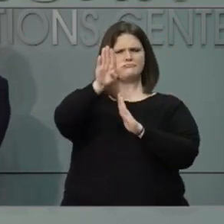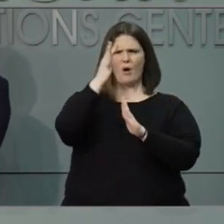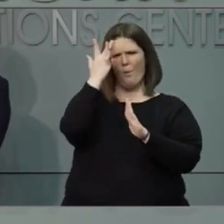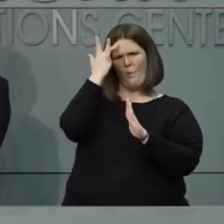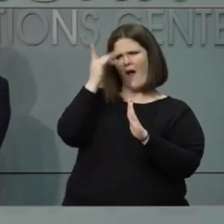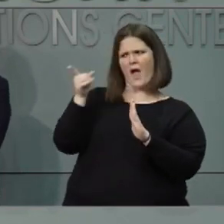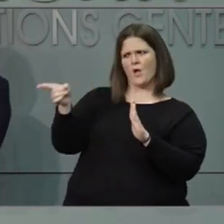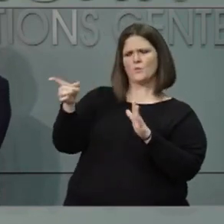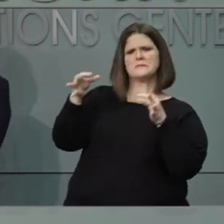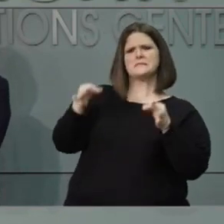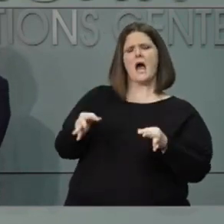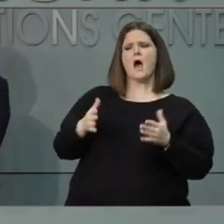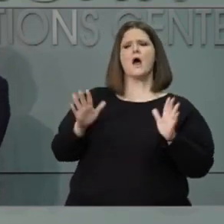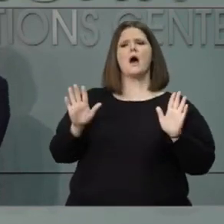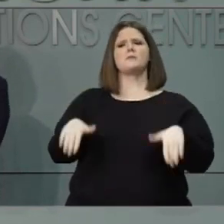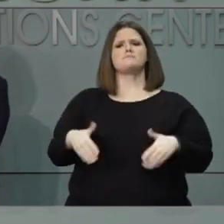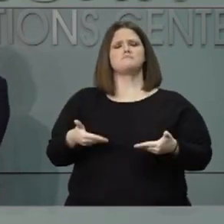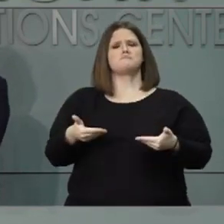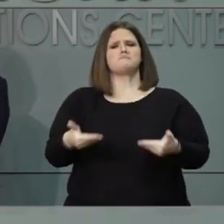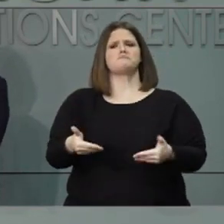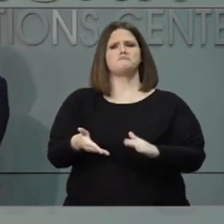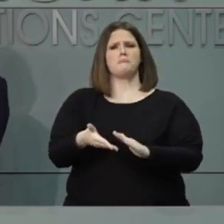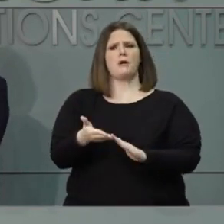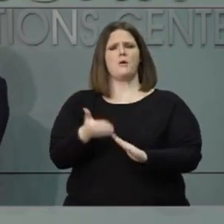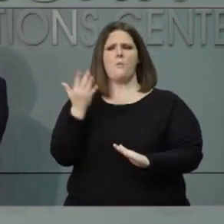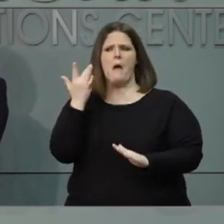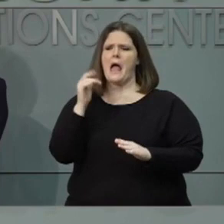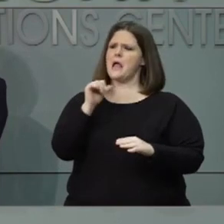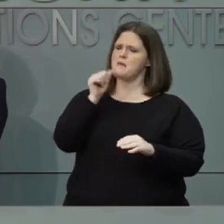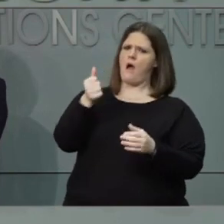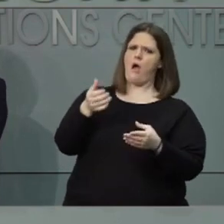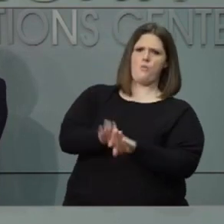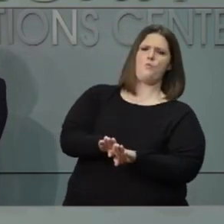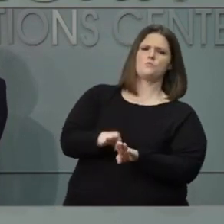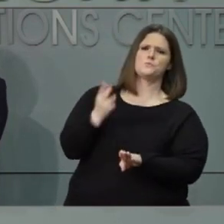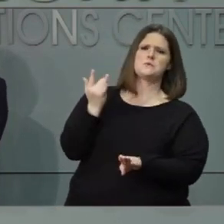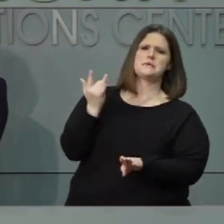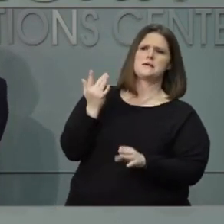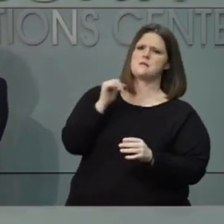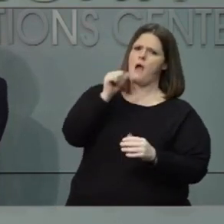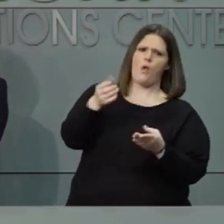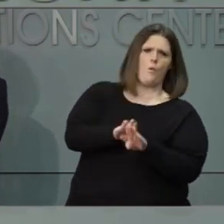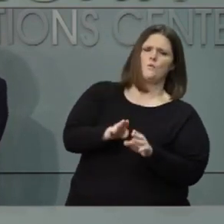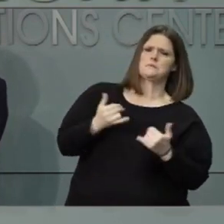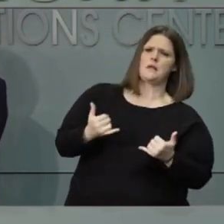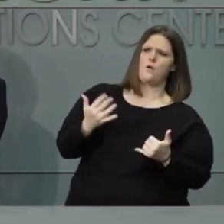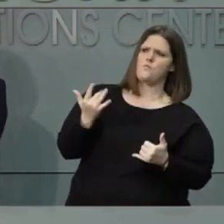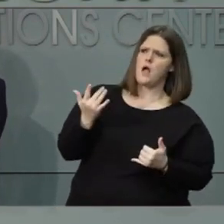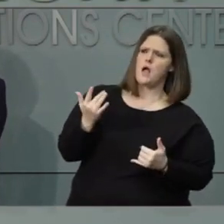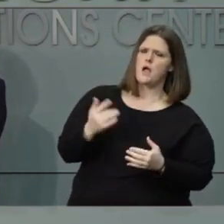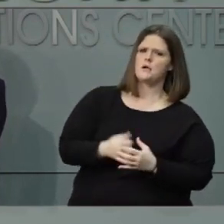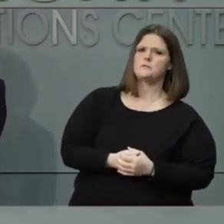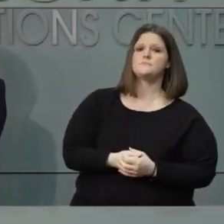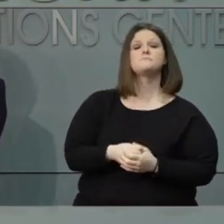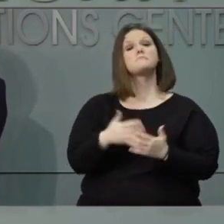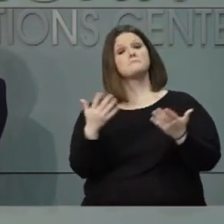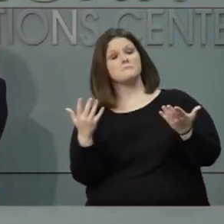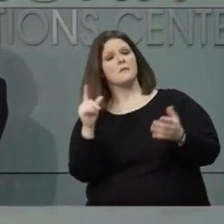on pretty much every metric you look at? Well, it's number one, we are